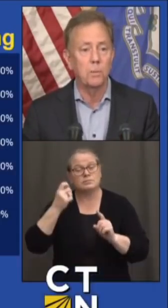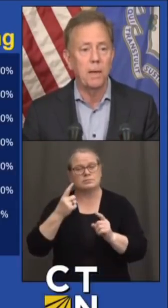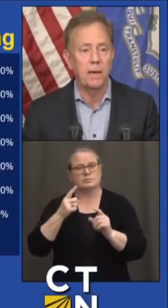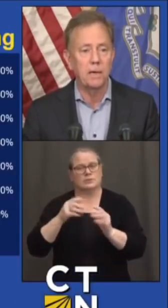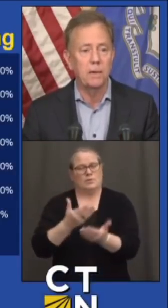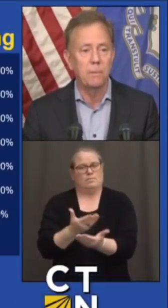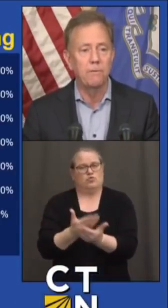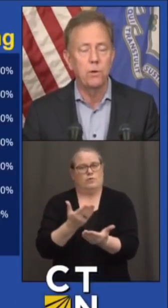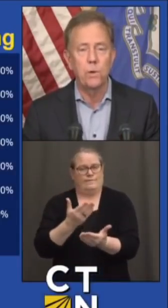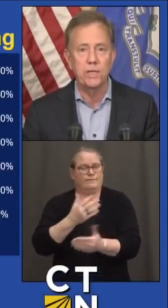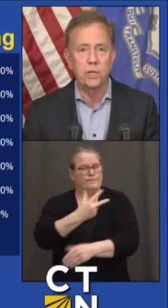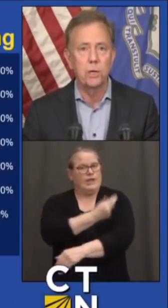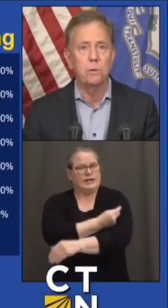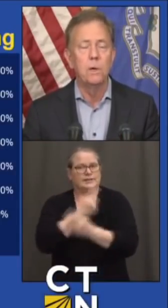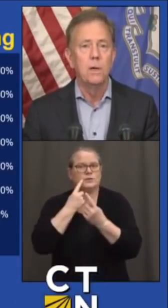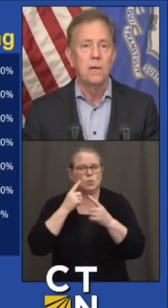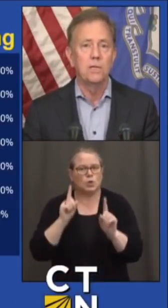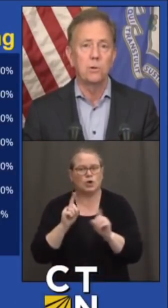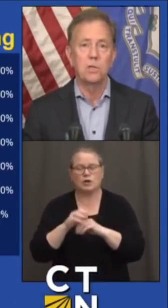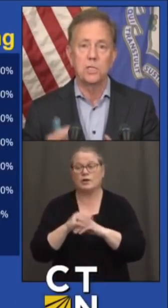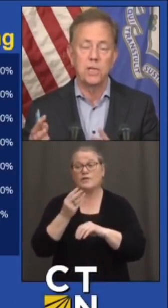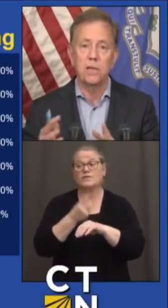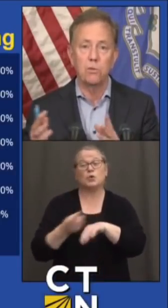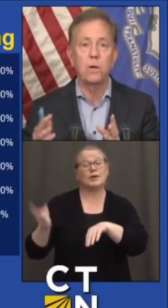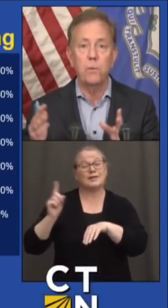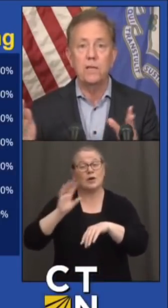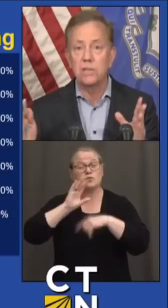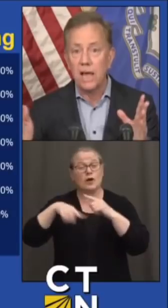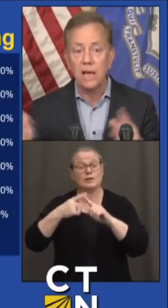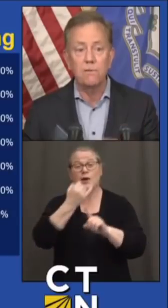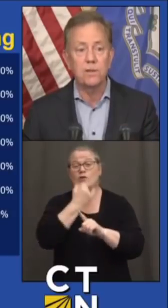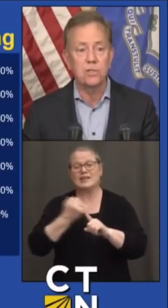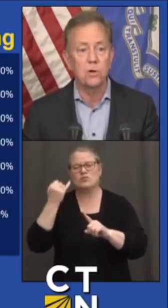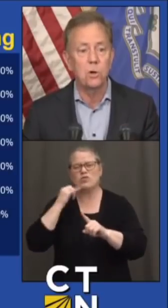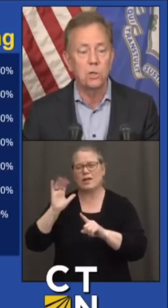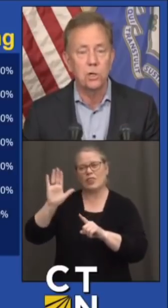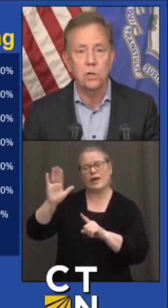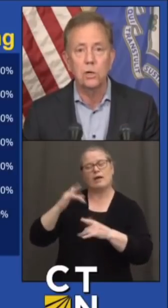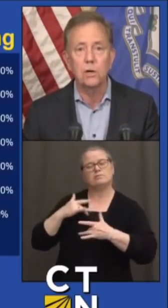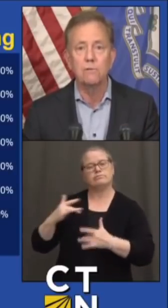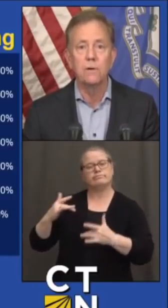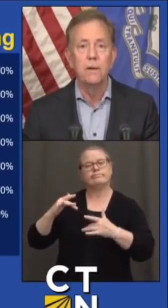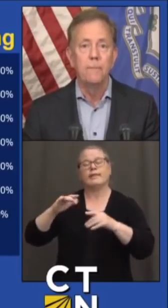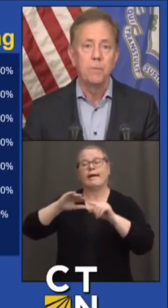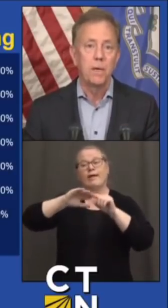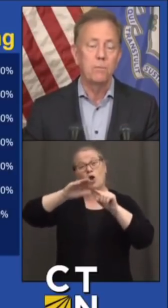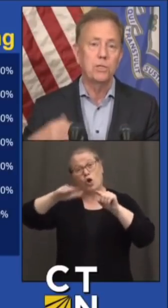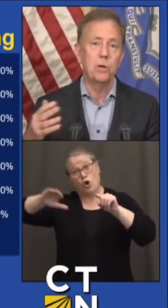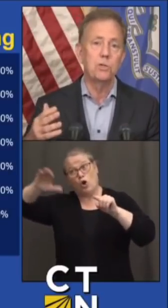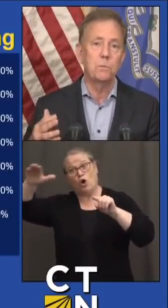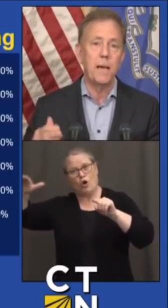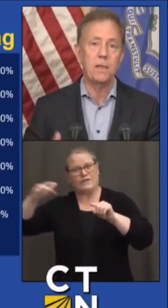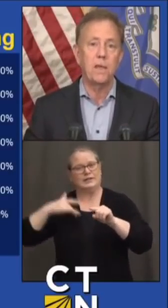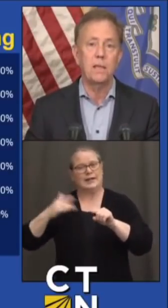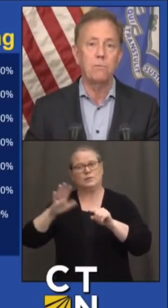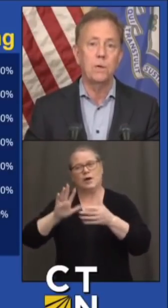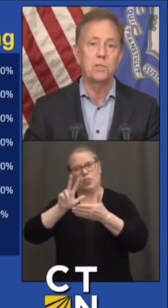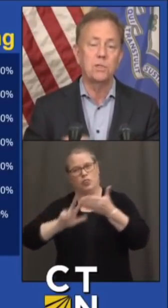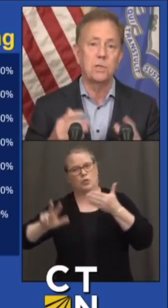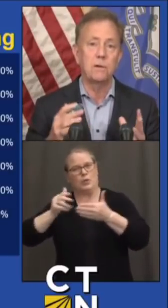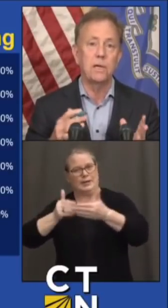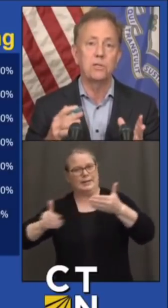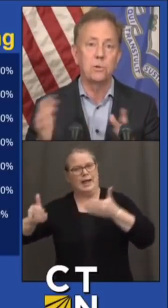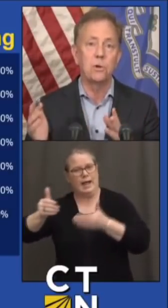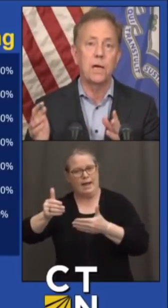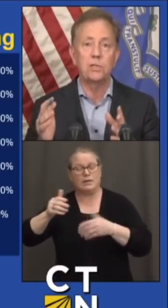Israel going back a few weeks ago. So Israel is, say, three weeks ahead of us on the curve. And we showed you back then that